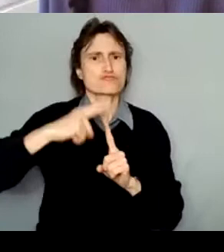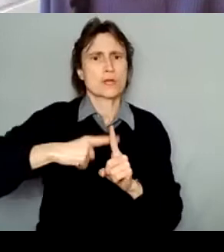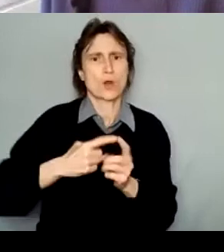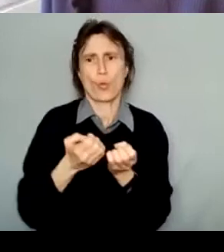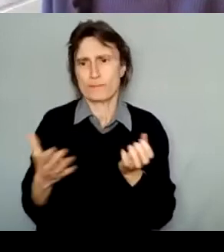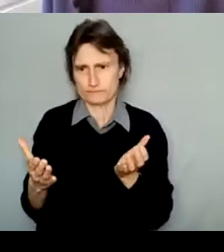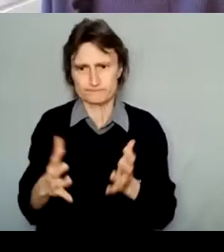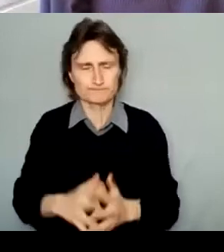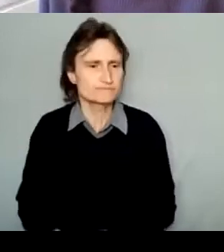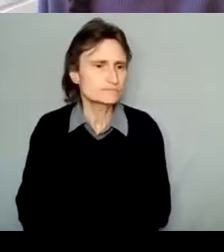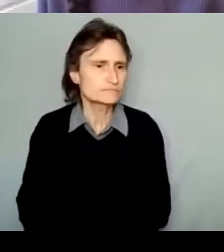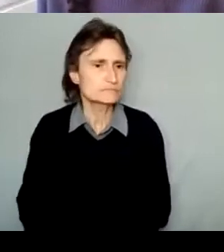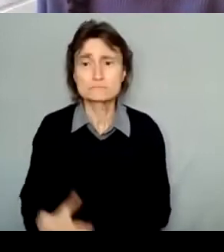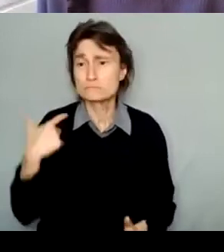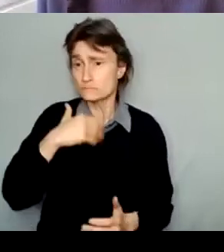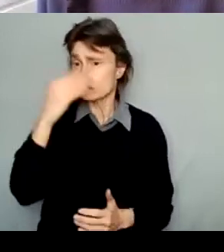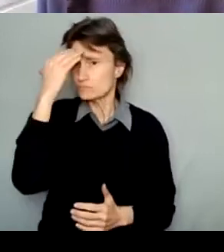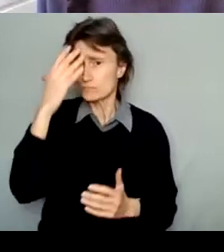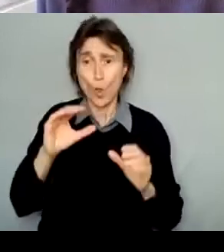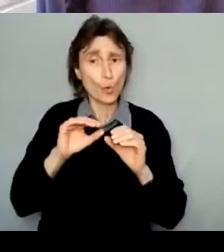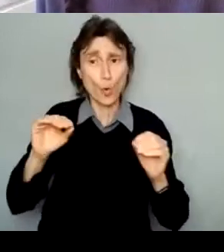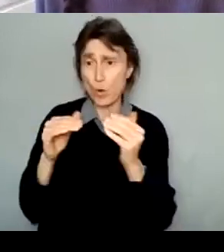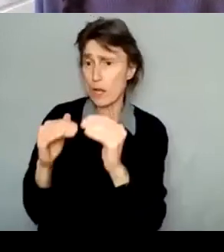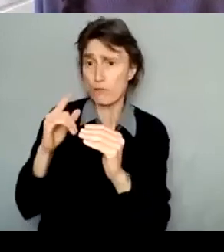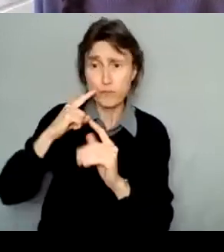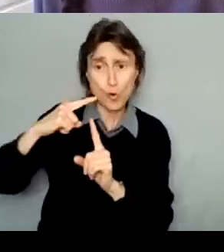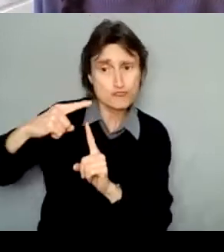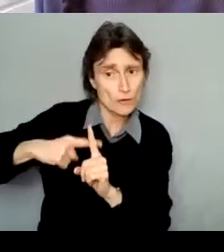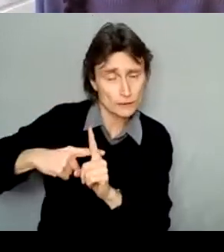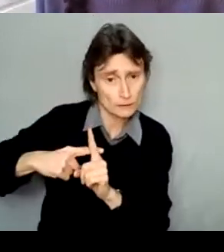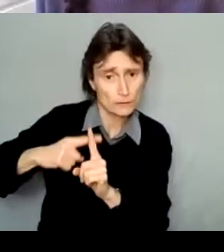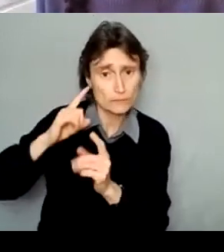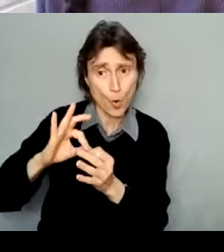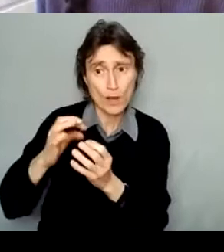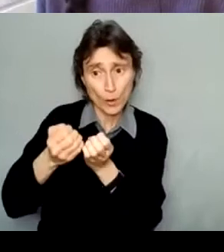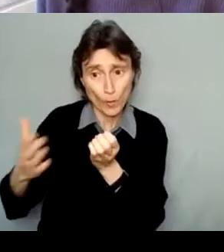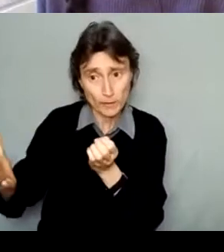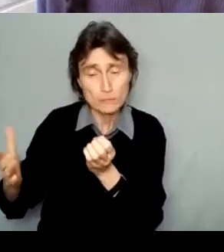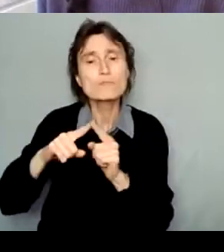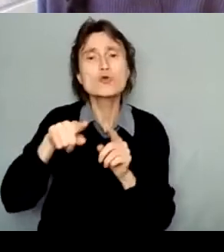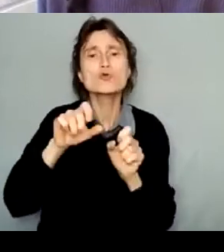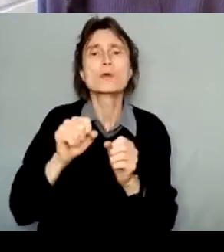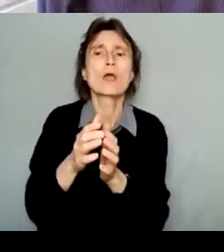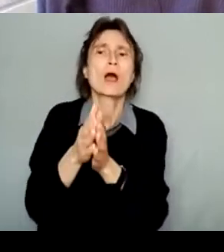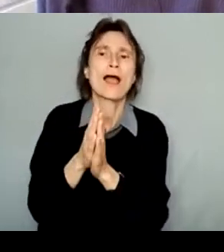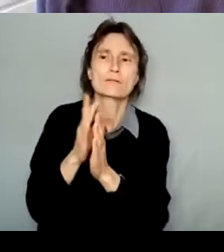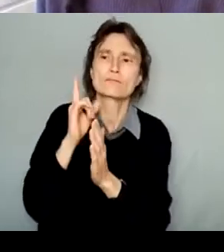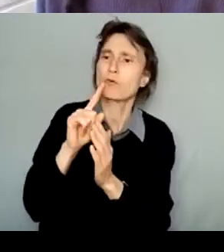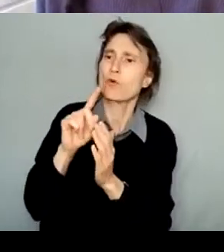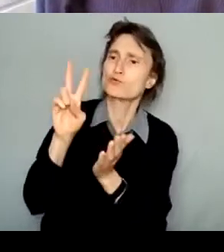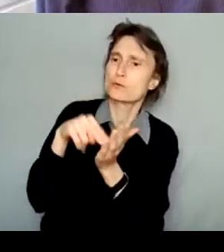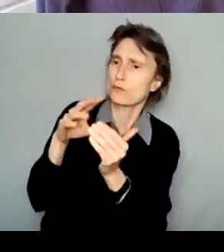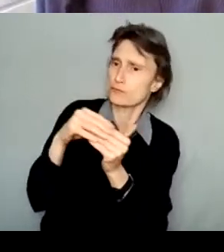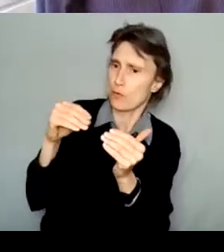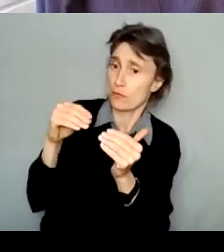This means that while there's no limit on rental costs for equipment, you are able to request and use up to $2,000 of